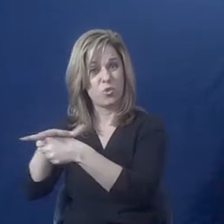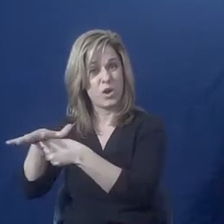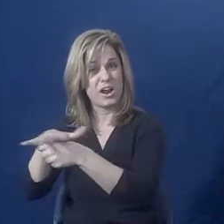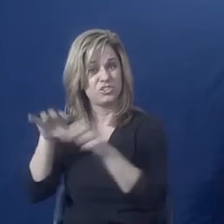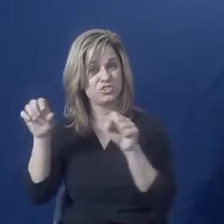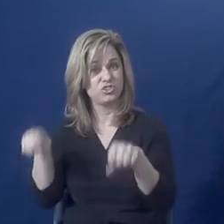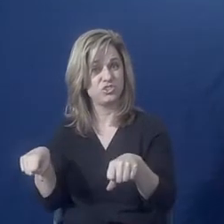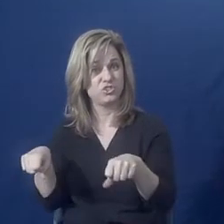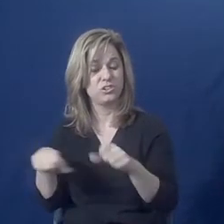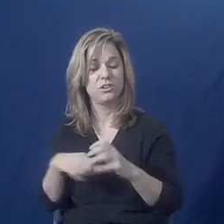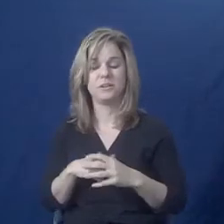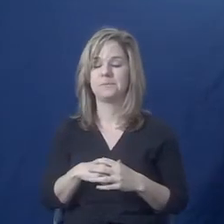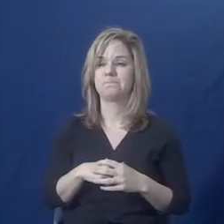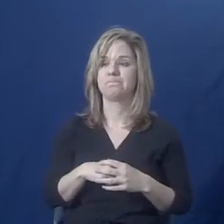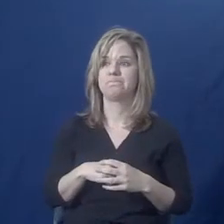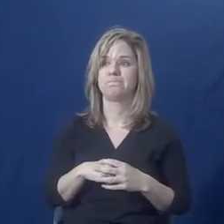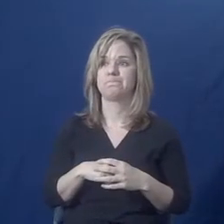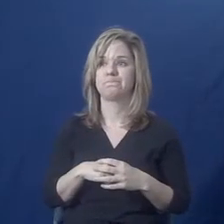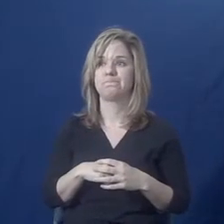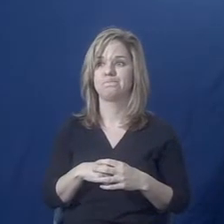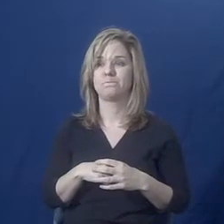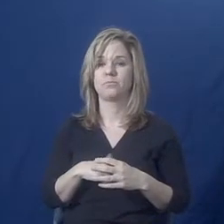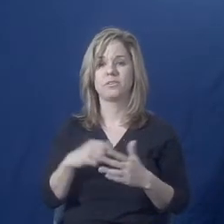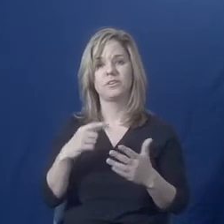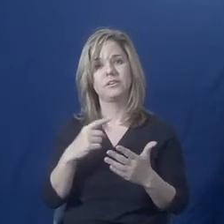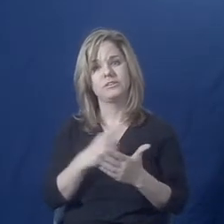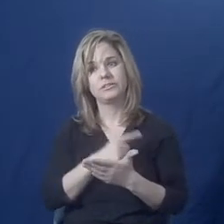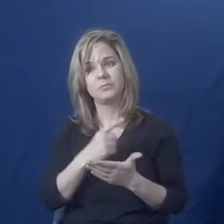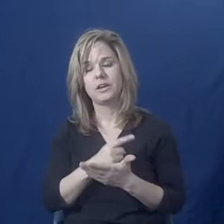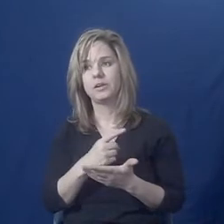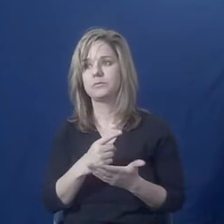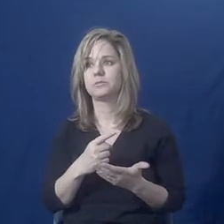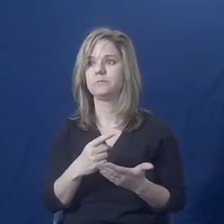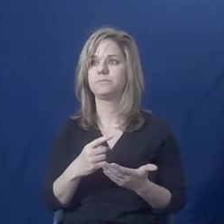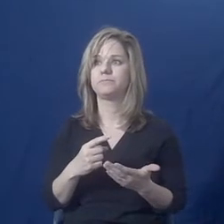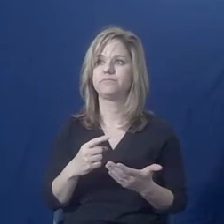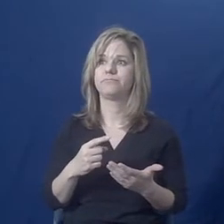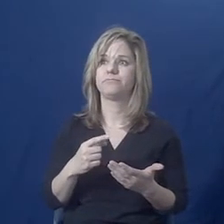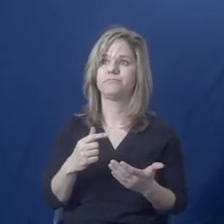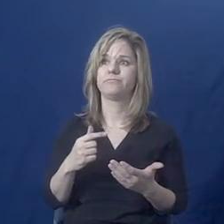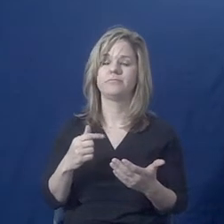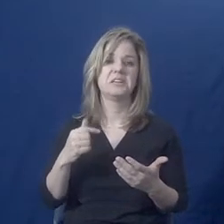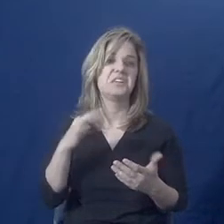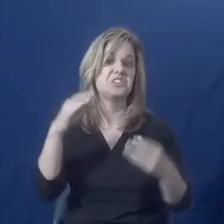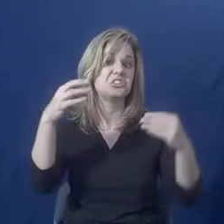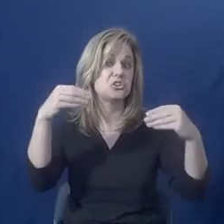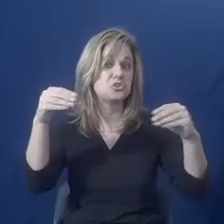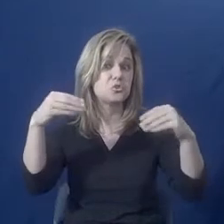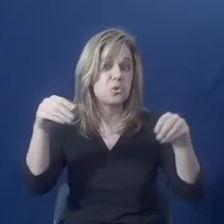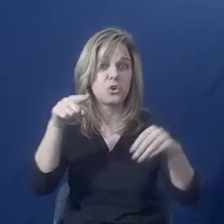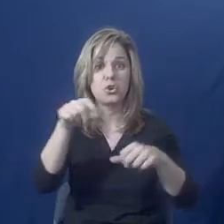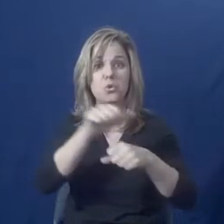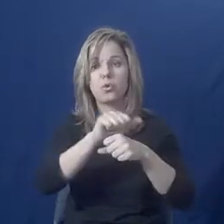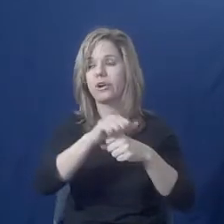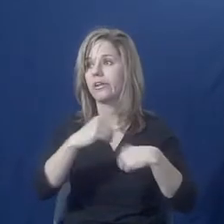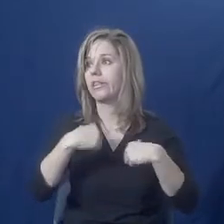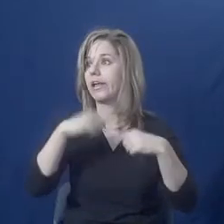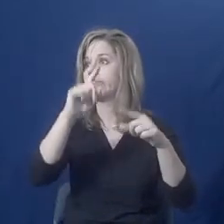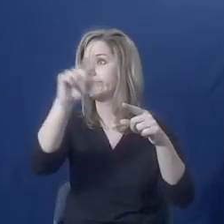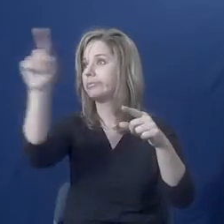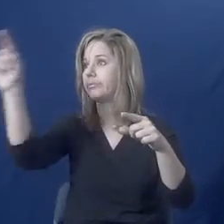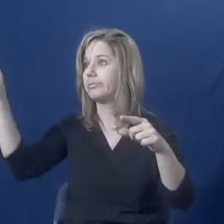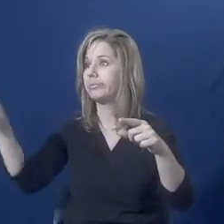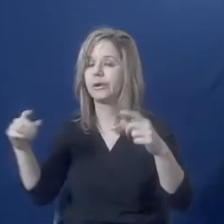Sometimes if you work for, you know, a store brand that has stores all over the county or in other